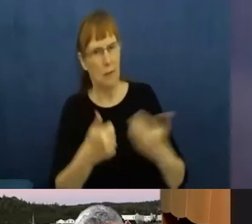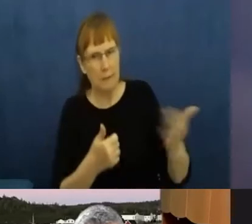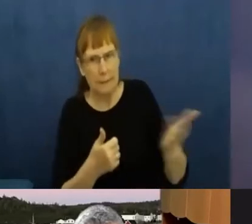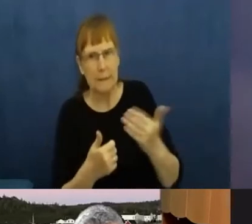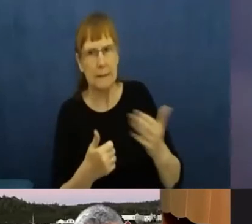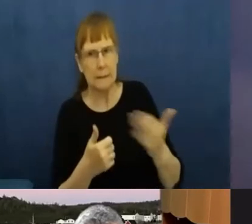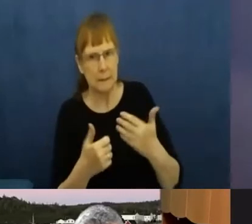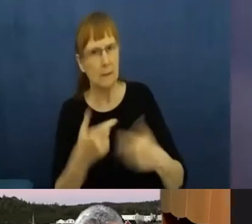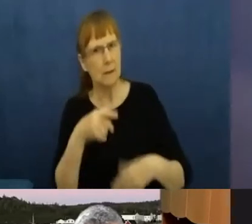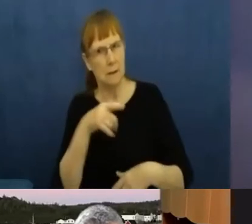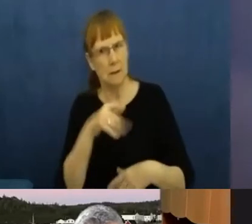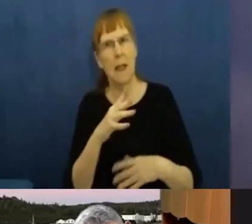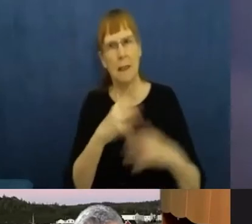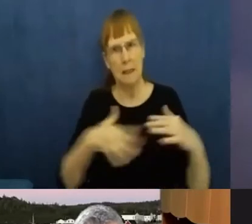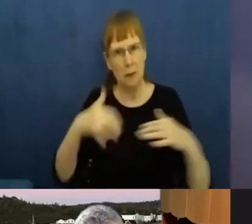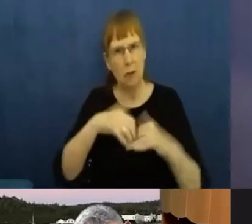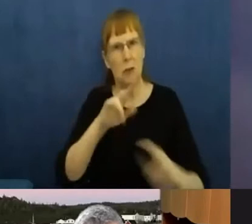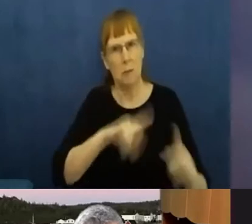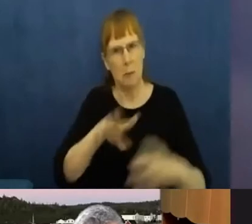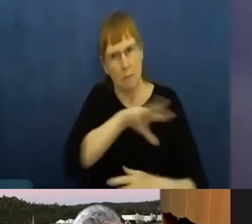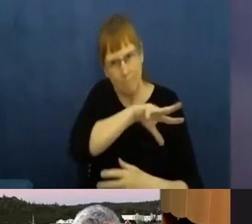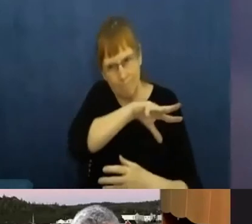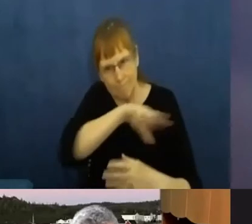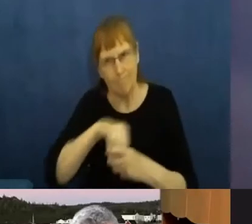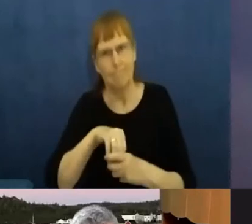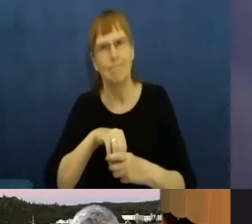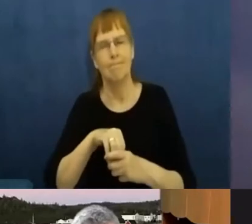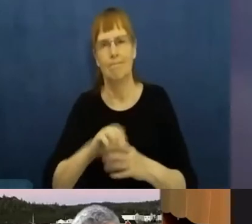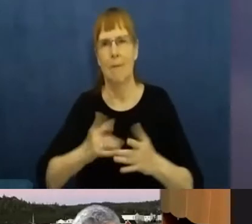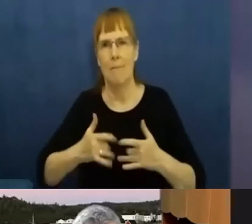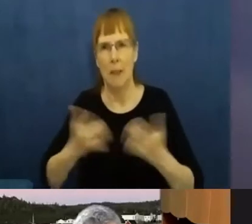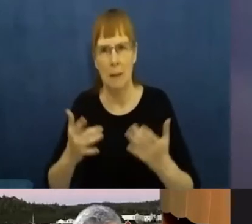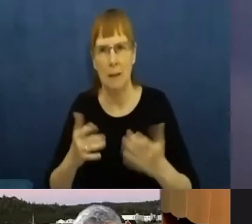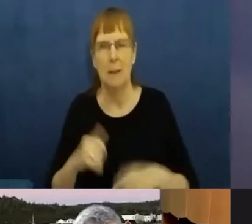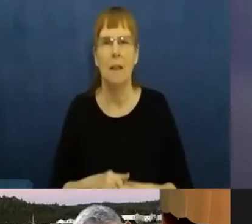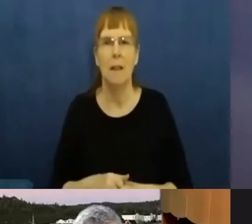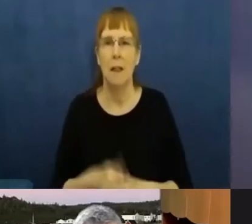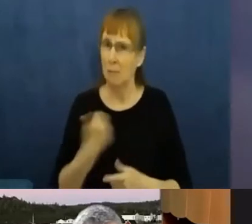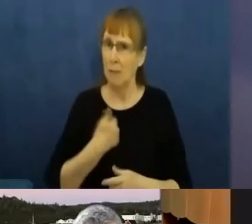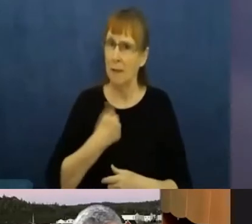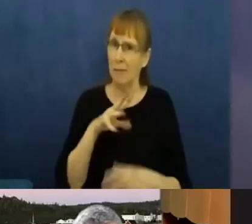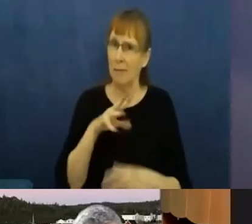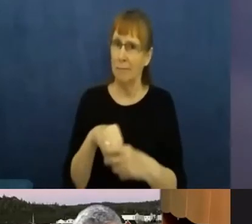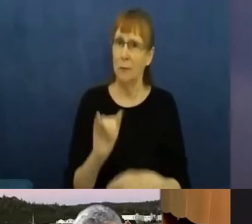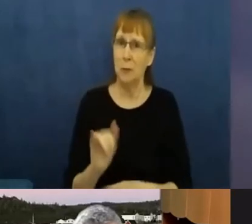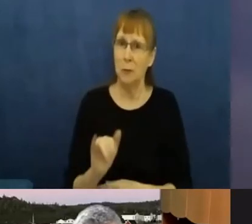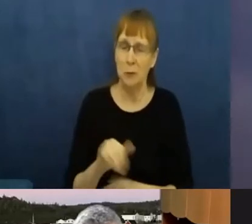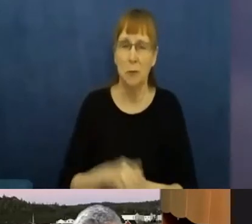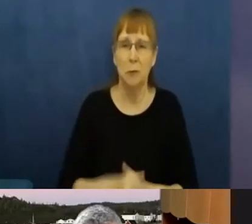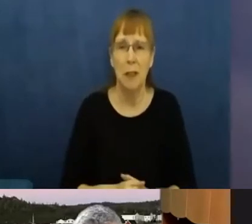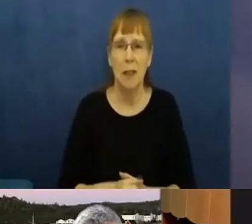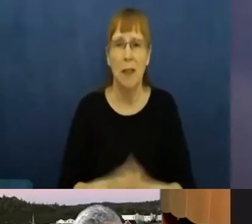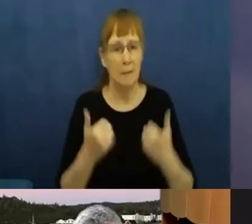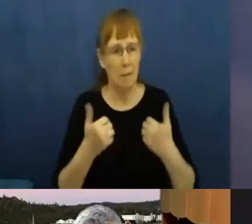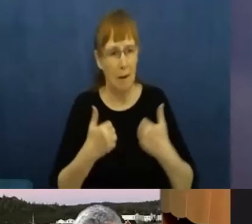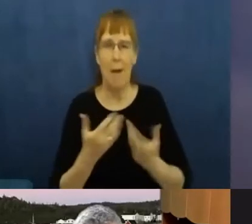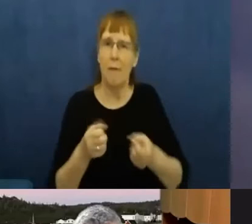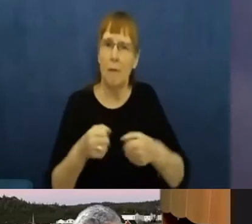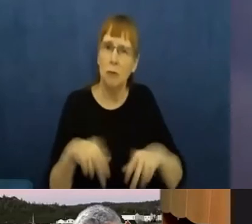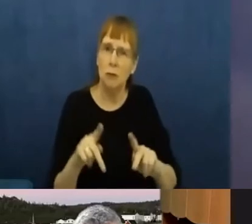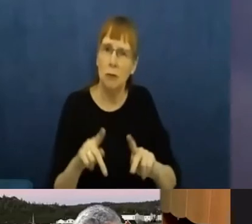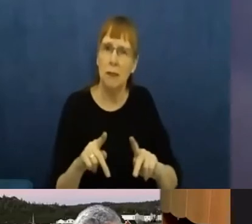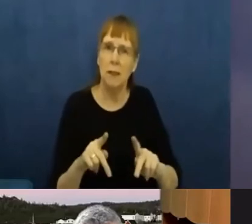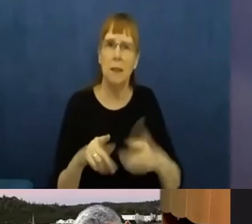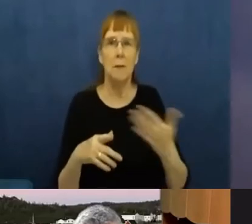the honor of joining, and creating opportunities for Indigenous and non-Indigenous people to come together in dialogue such as